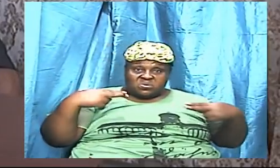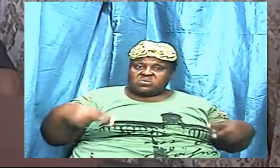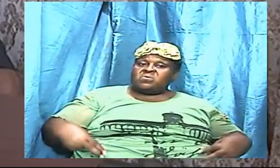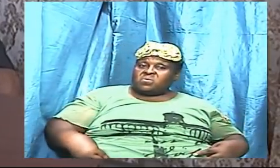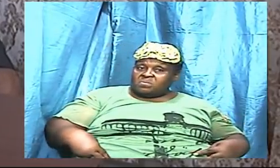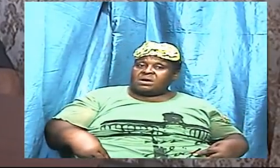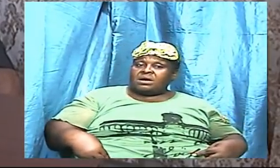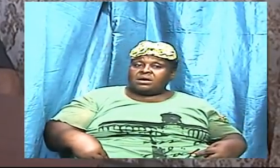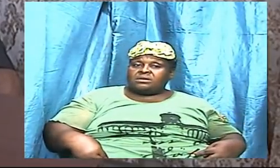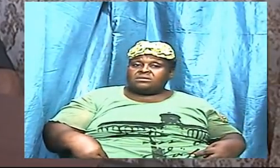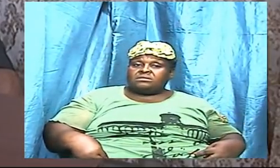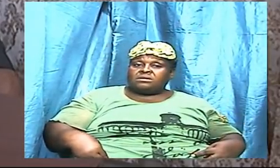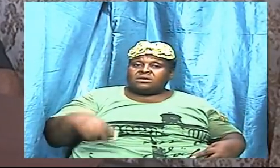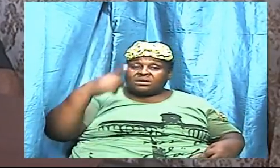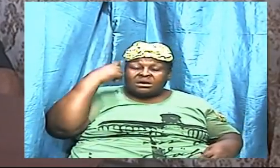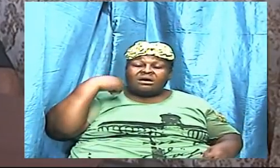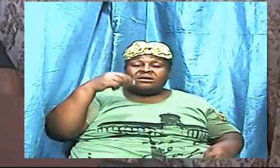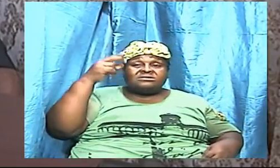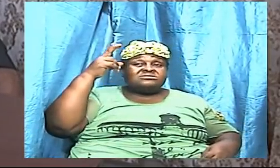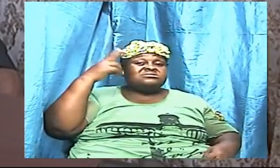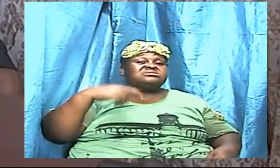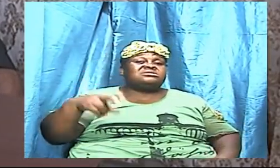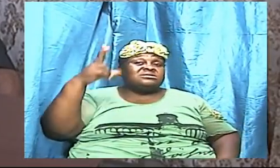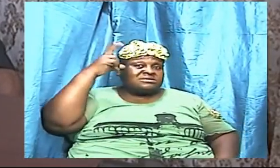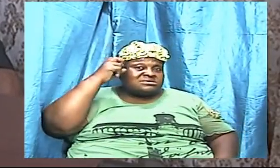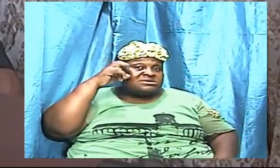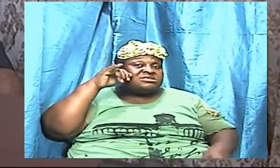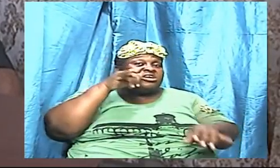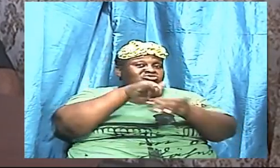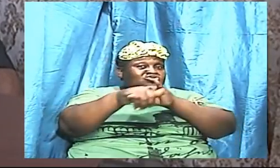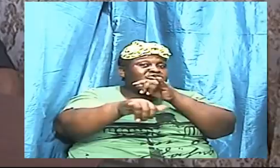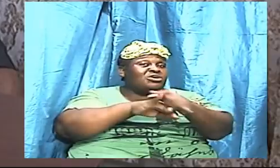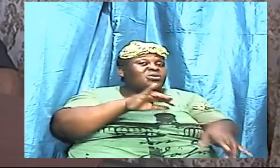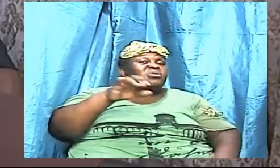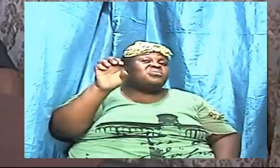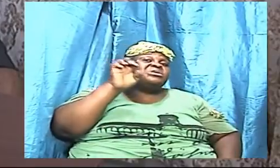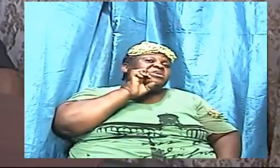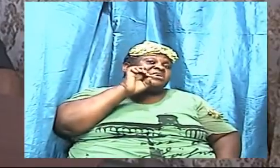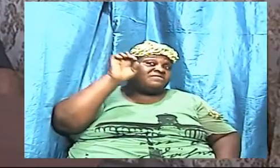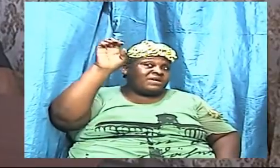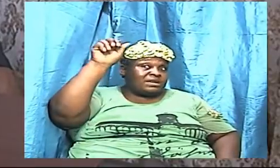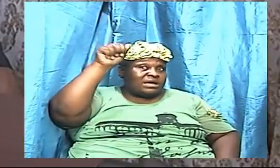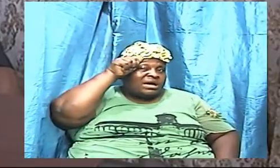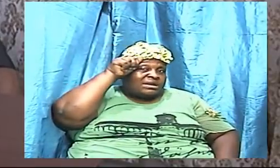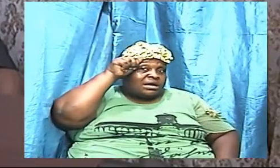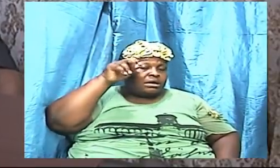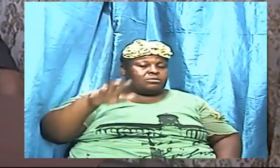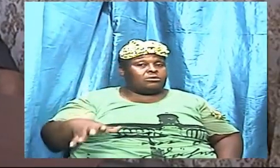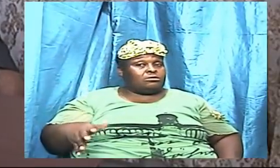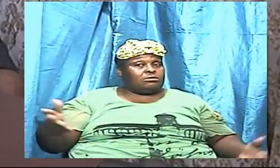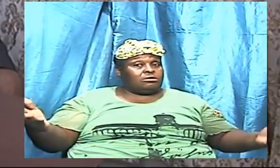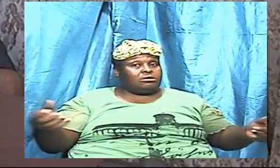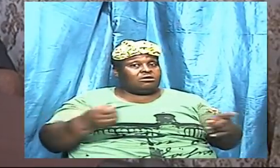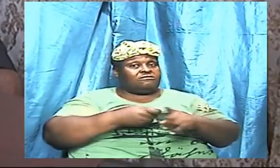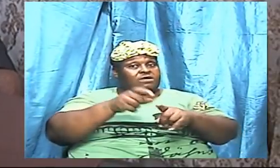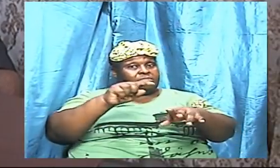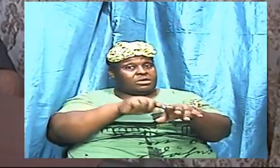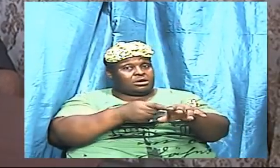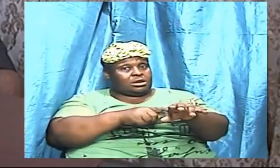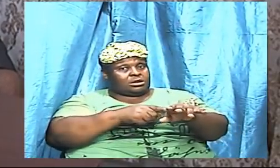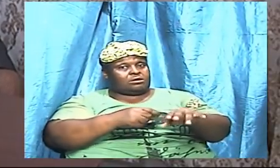at the beginning and she succumbed he dealt with Adam and ultimately he succumbed